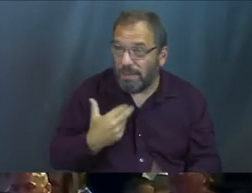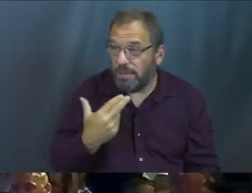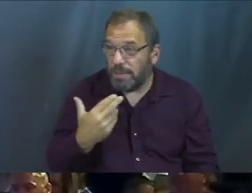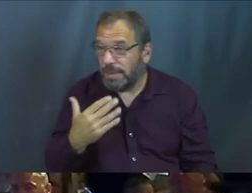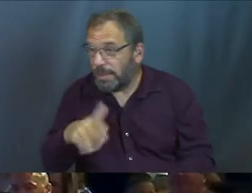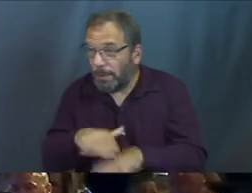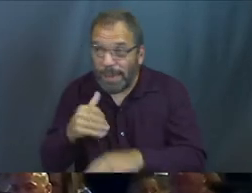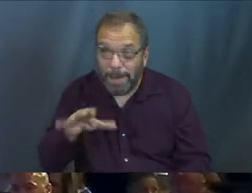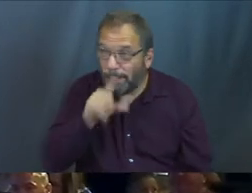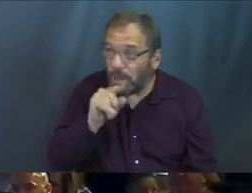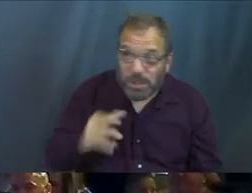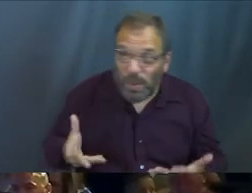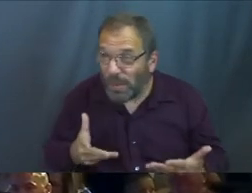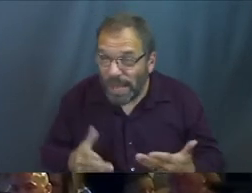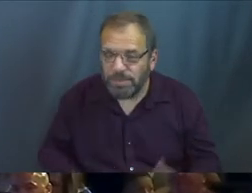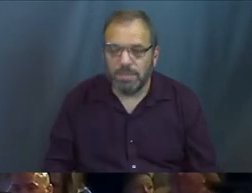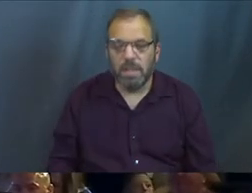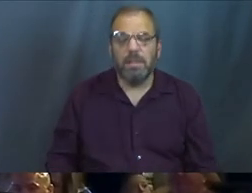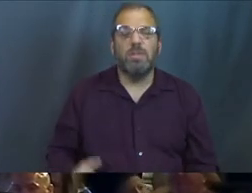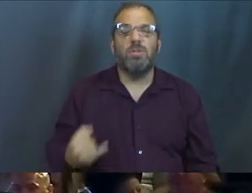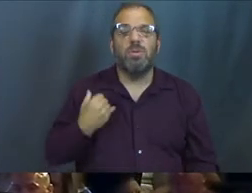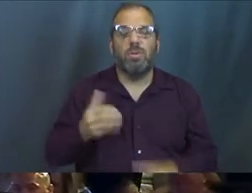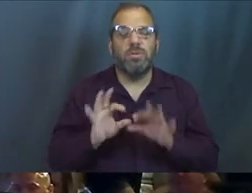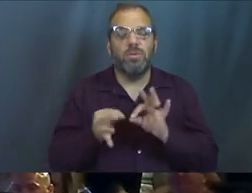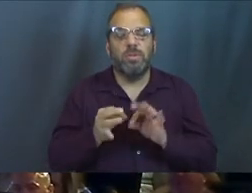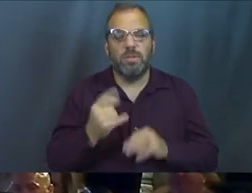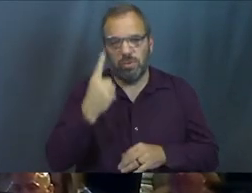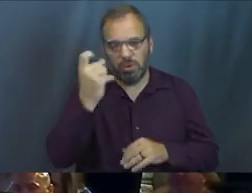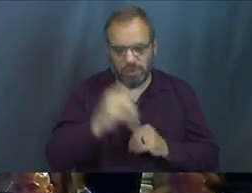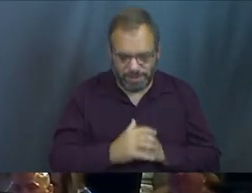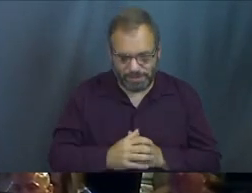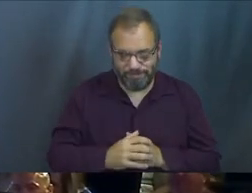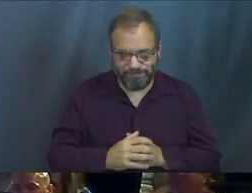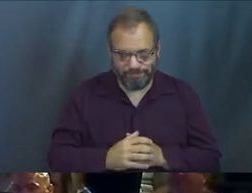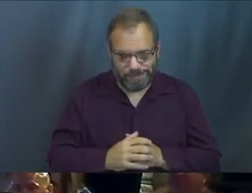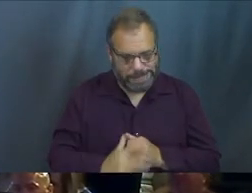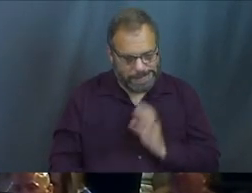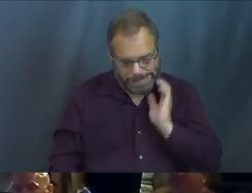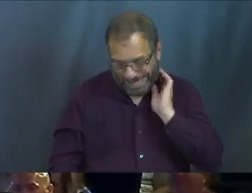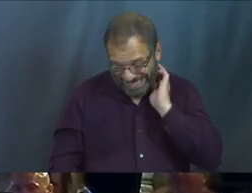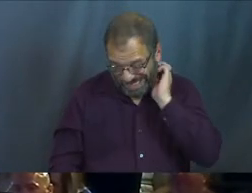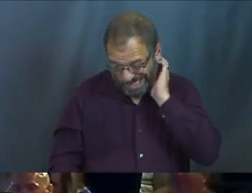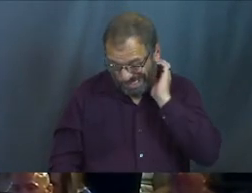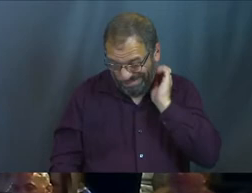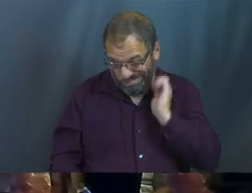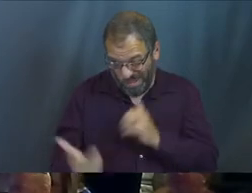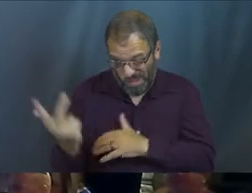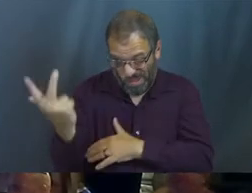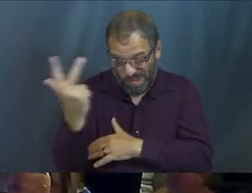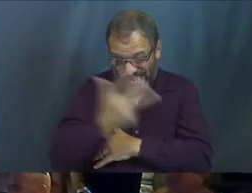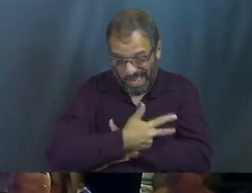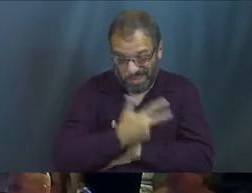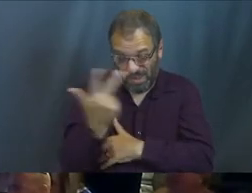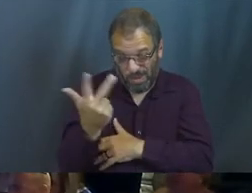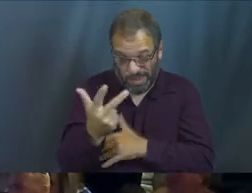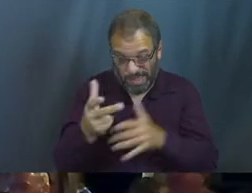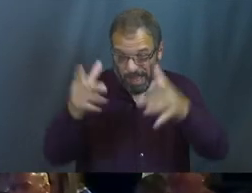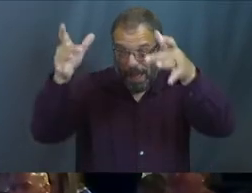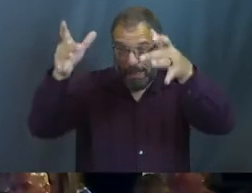birds? Like, tell me what this means, right? And so Joseph interprets his dream. He goes, hey, in three days, three baskets,